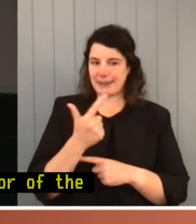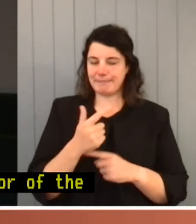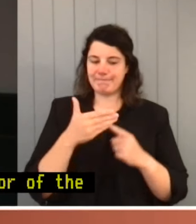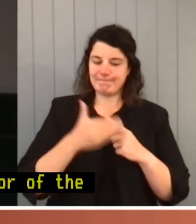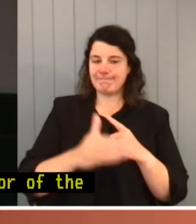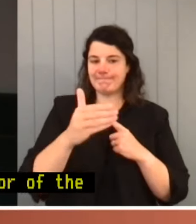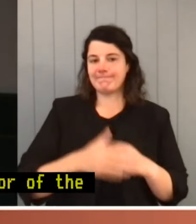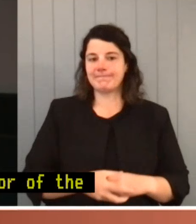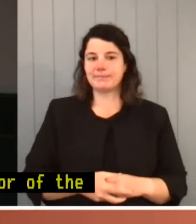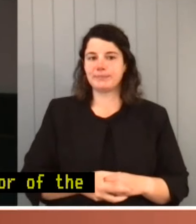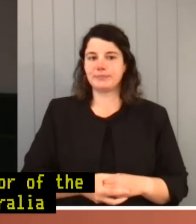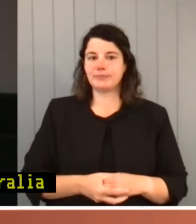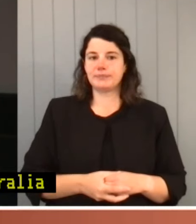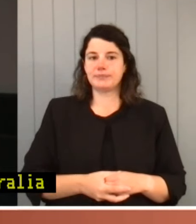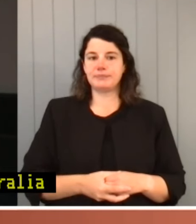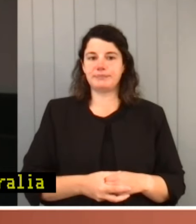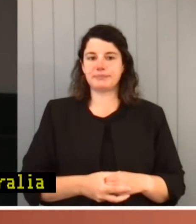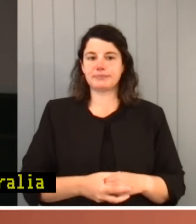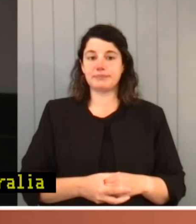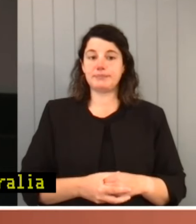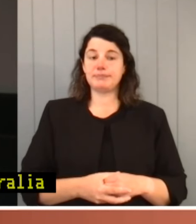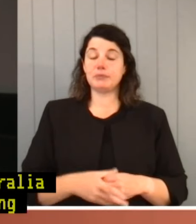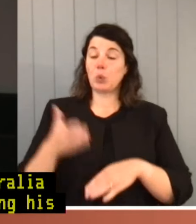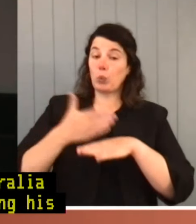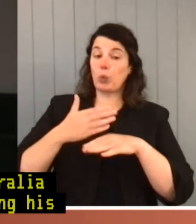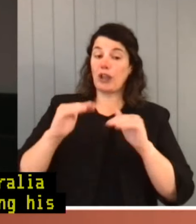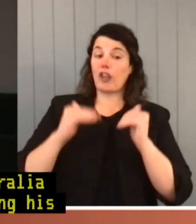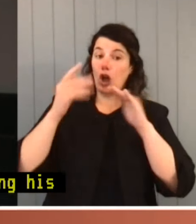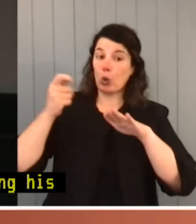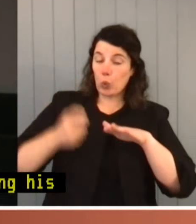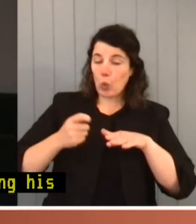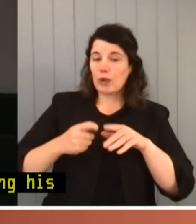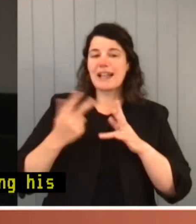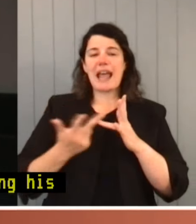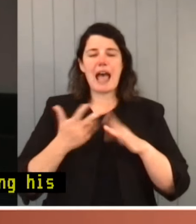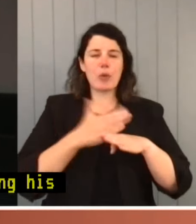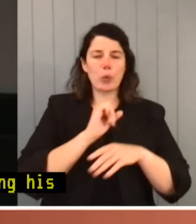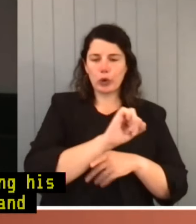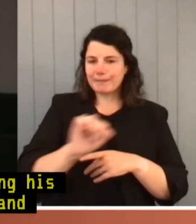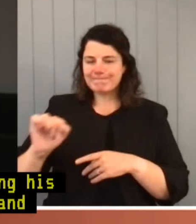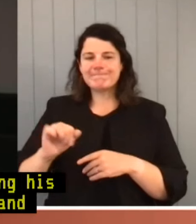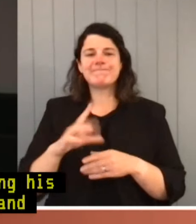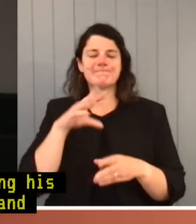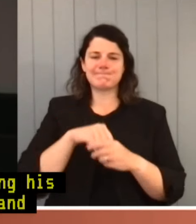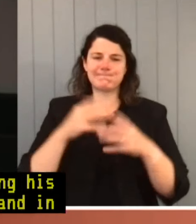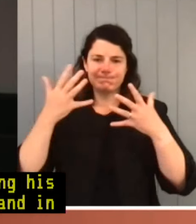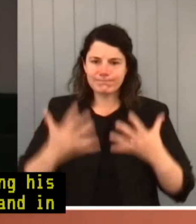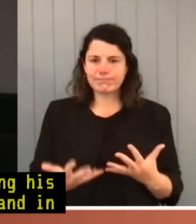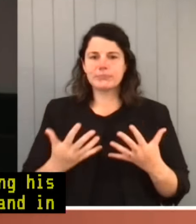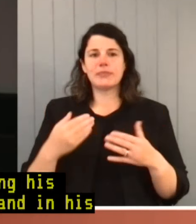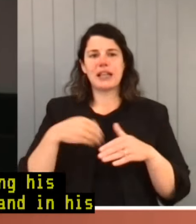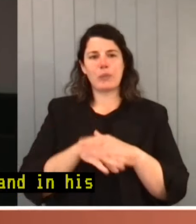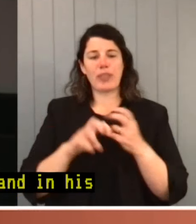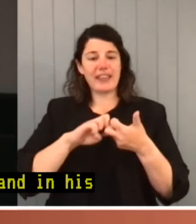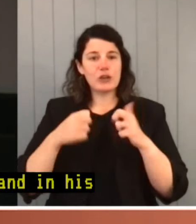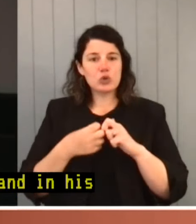During his tenure on the High Court and in his extrajudicial commentary, Mr French has engaged extensively with issues and